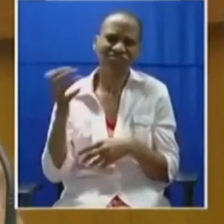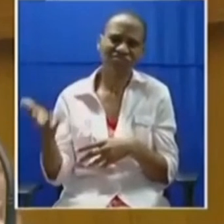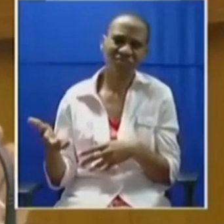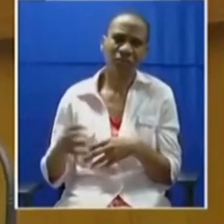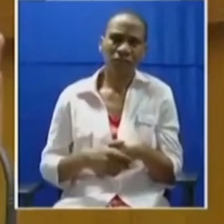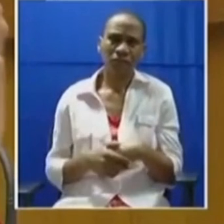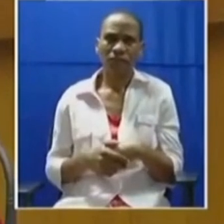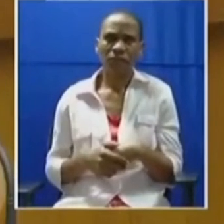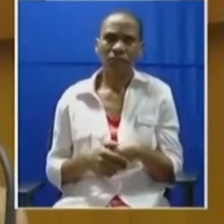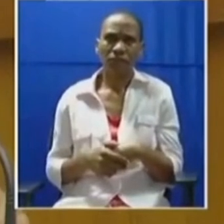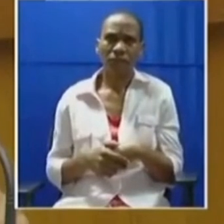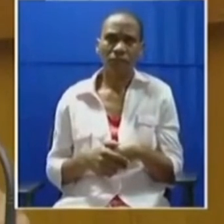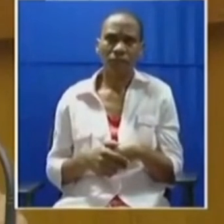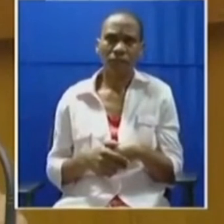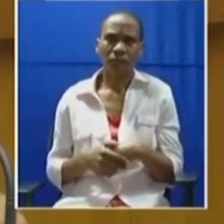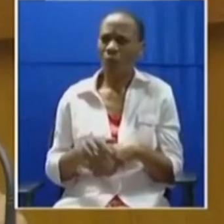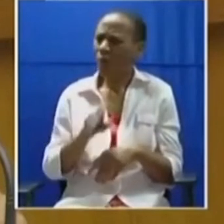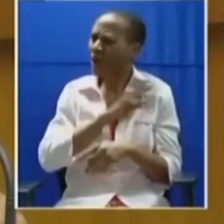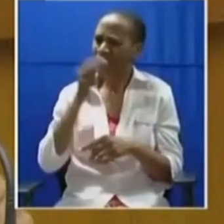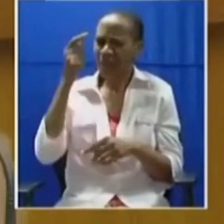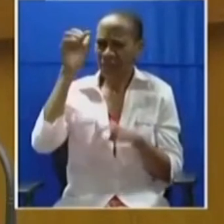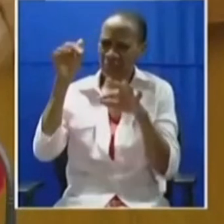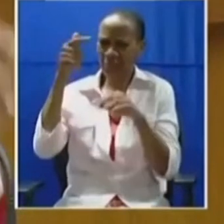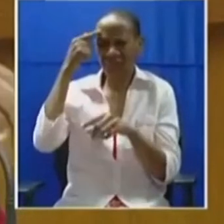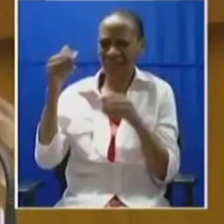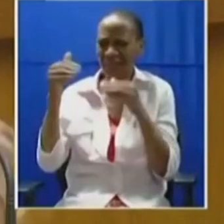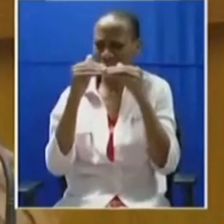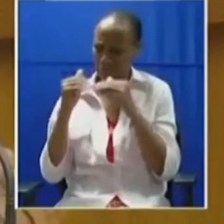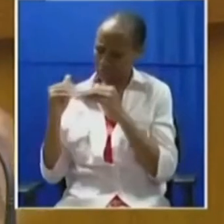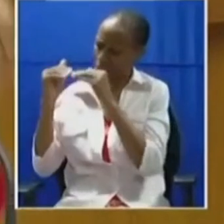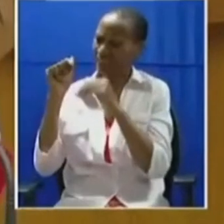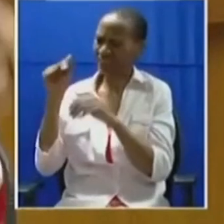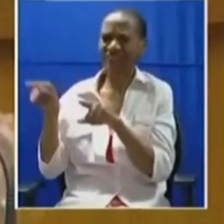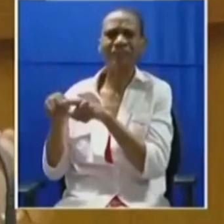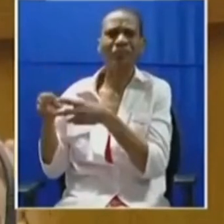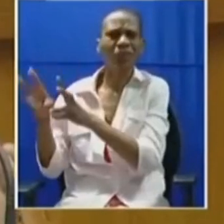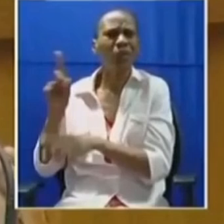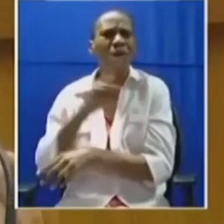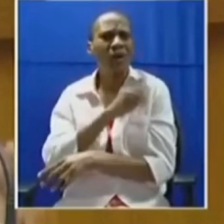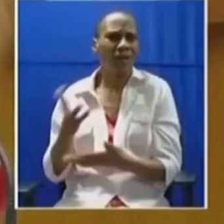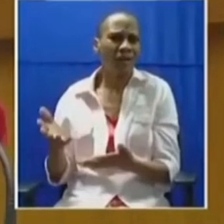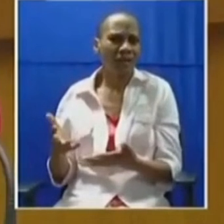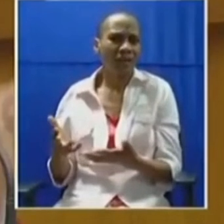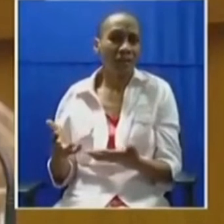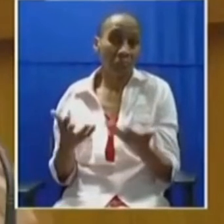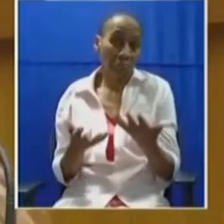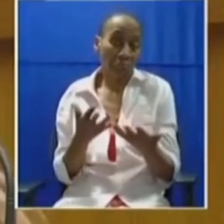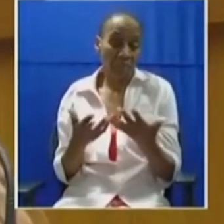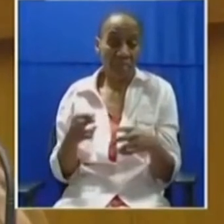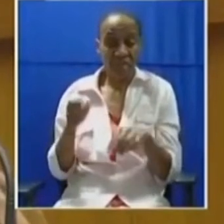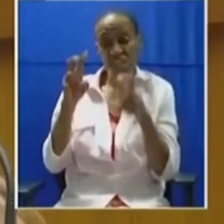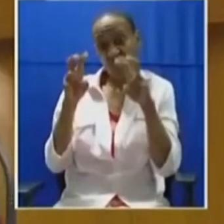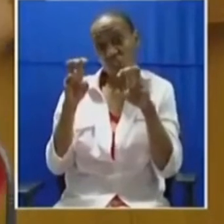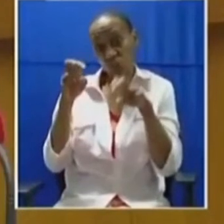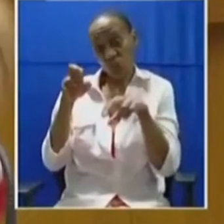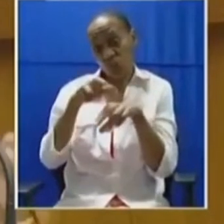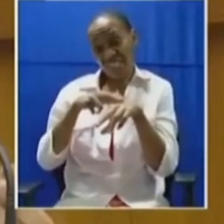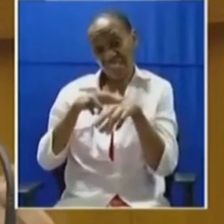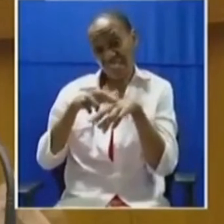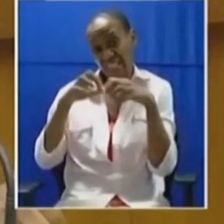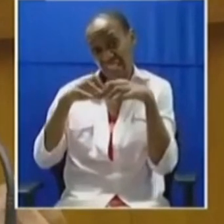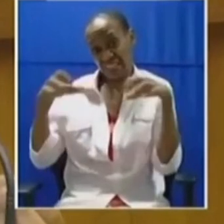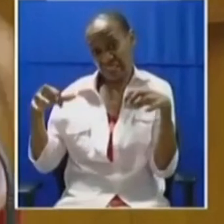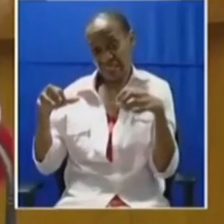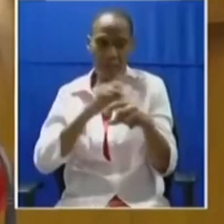think alike like that? If it's not an issue of racism and